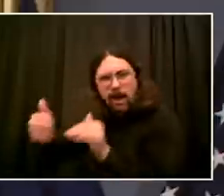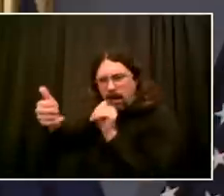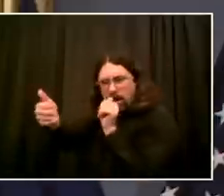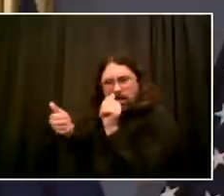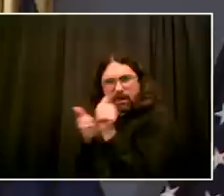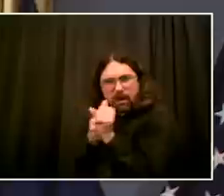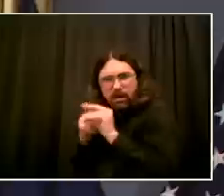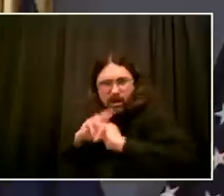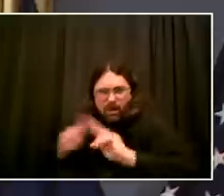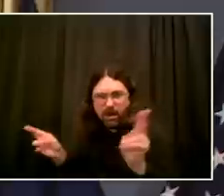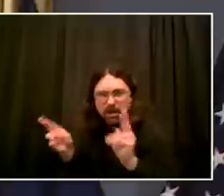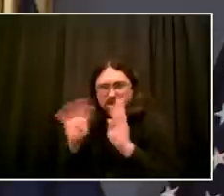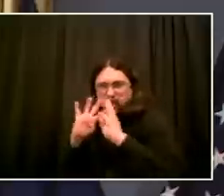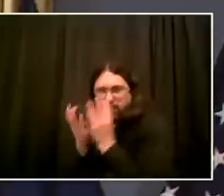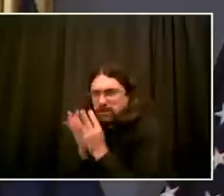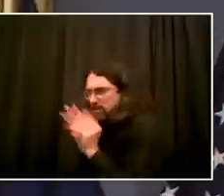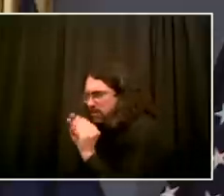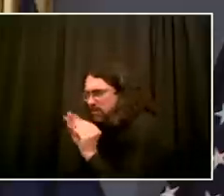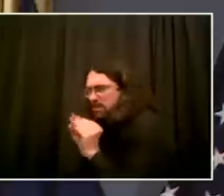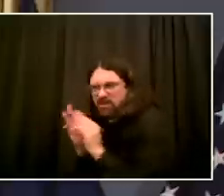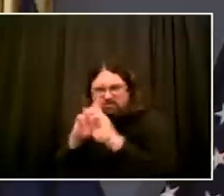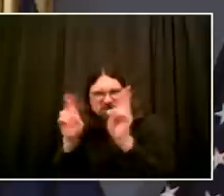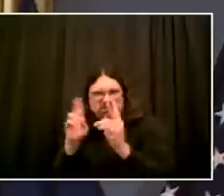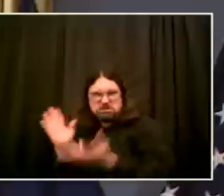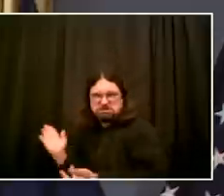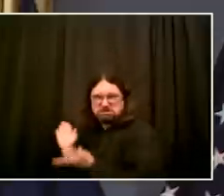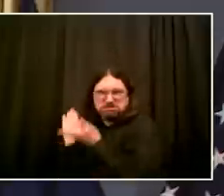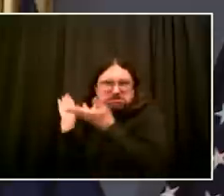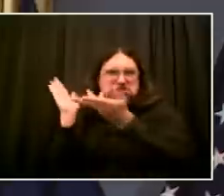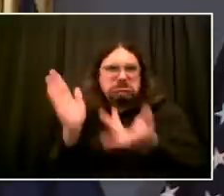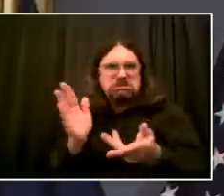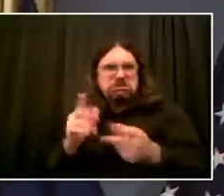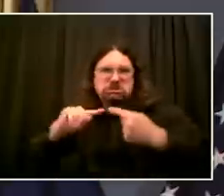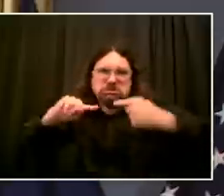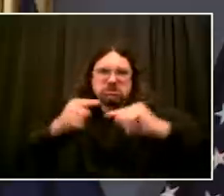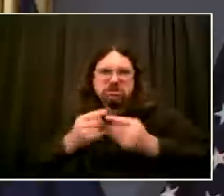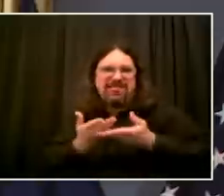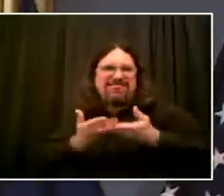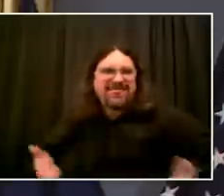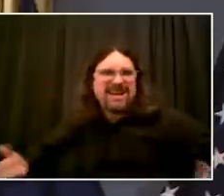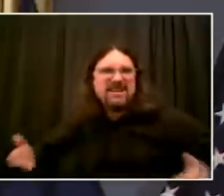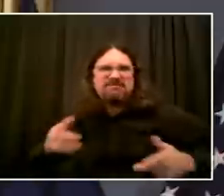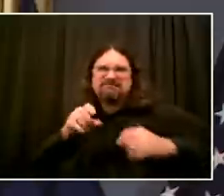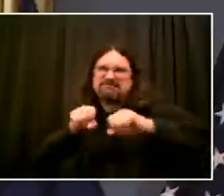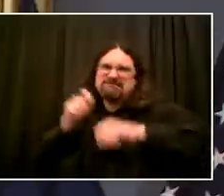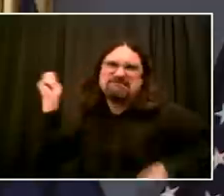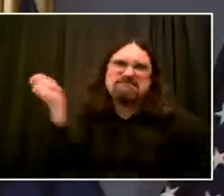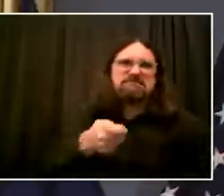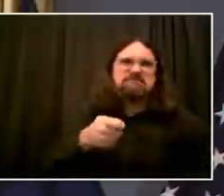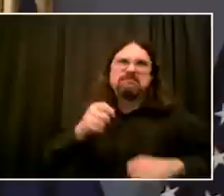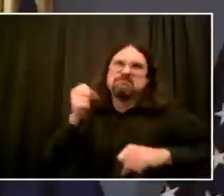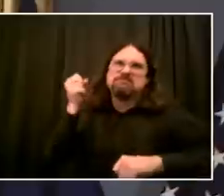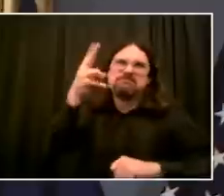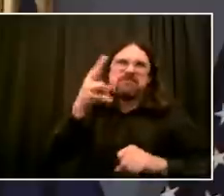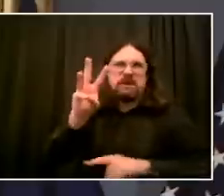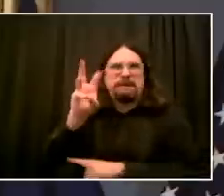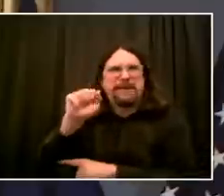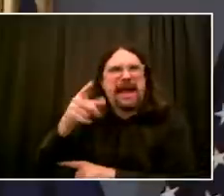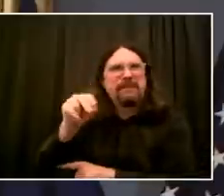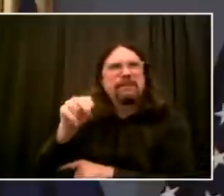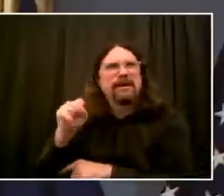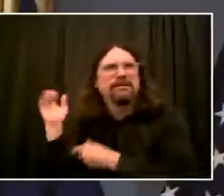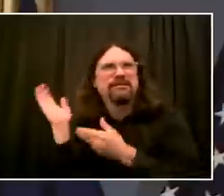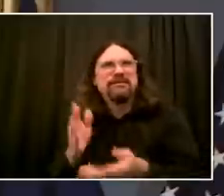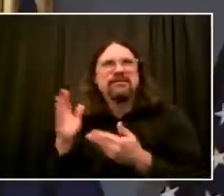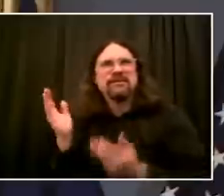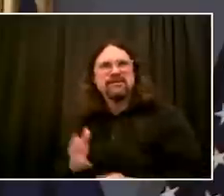tradition of Dr. King. It's dangerous. It's counterproductive. It puts the lives, particularly of young men of color, in